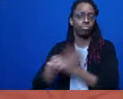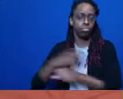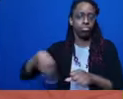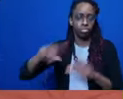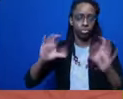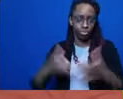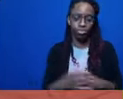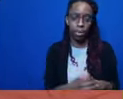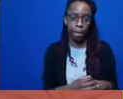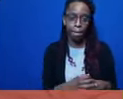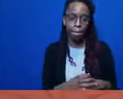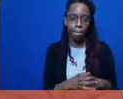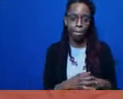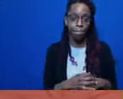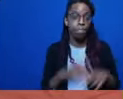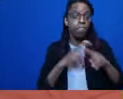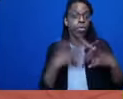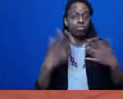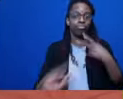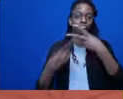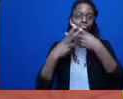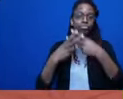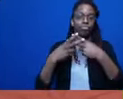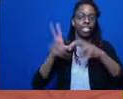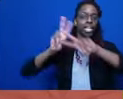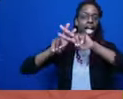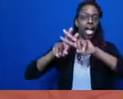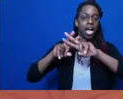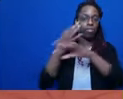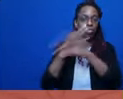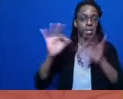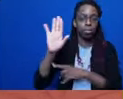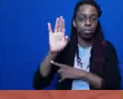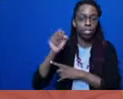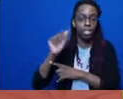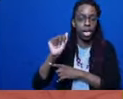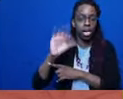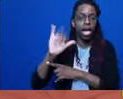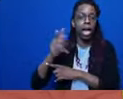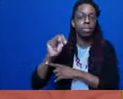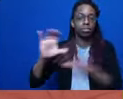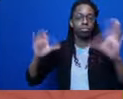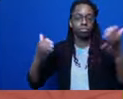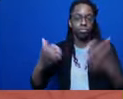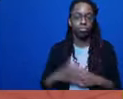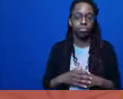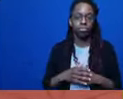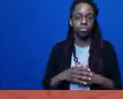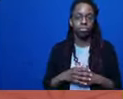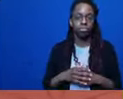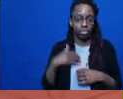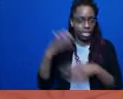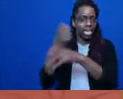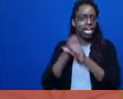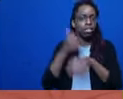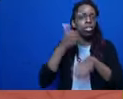to first get the prosecutors to not charge her as an adult. That was the first win.